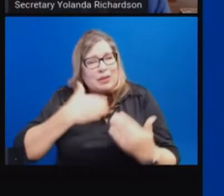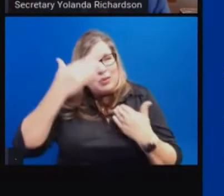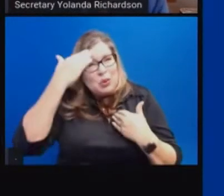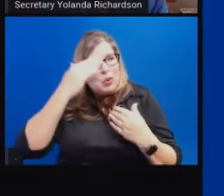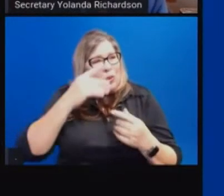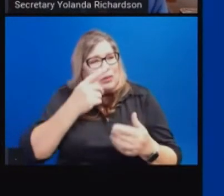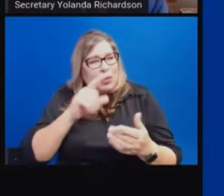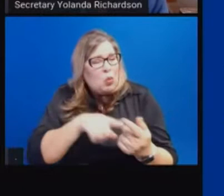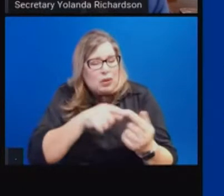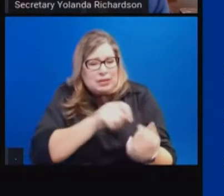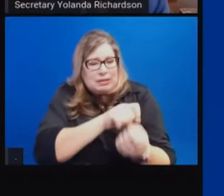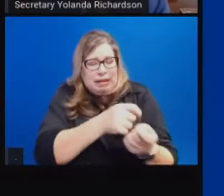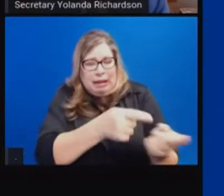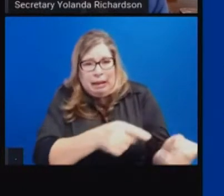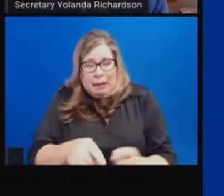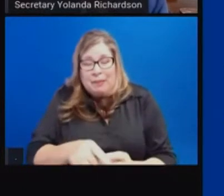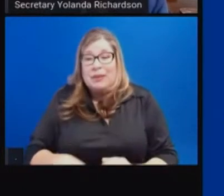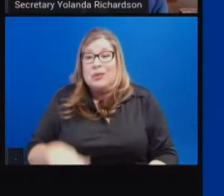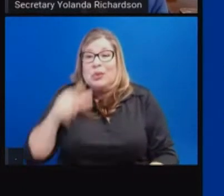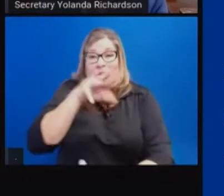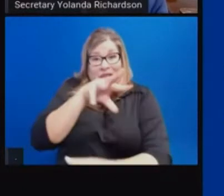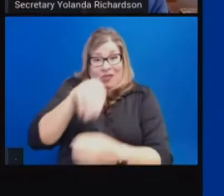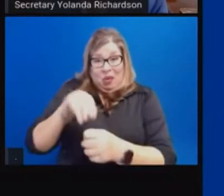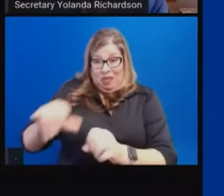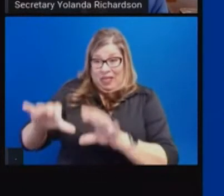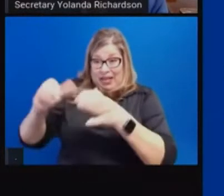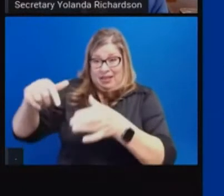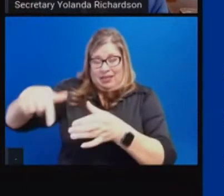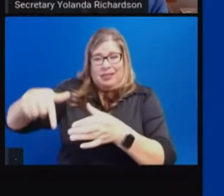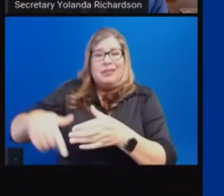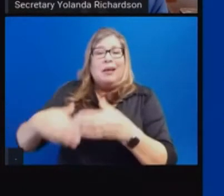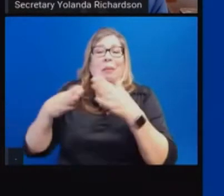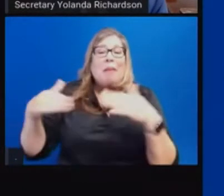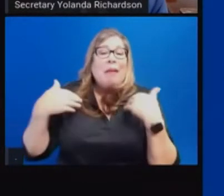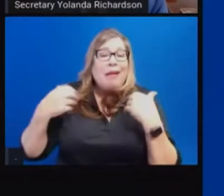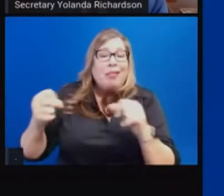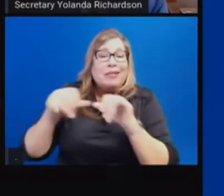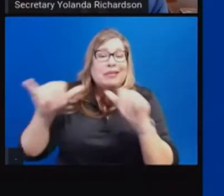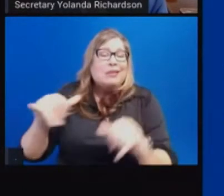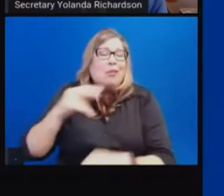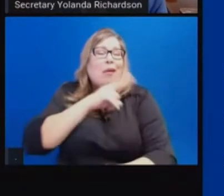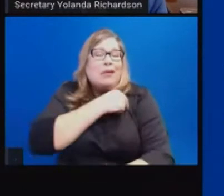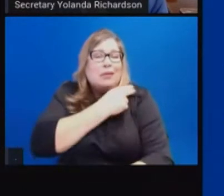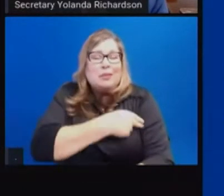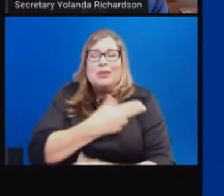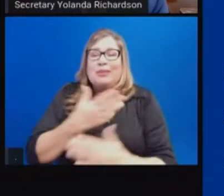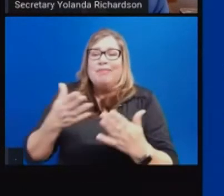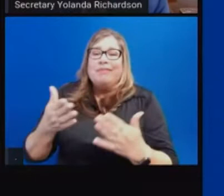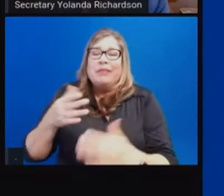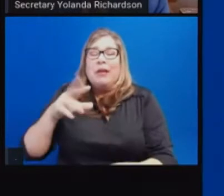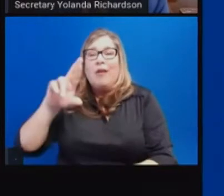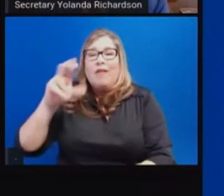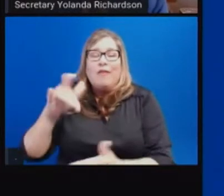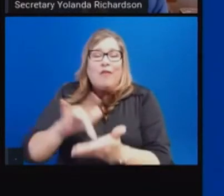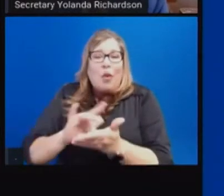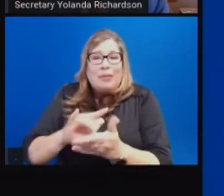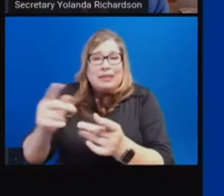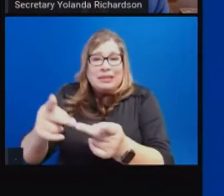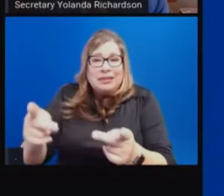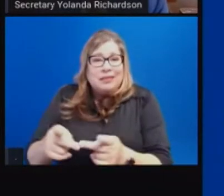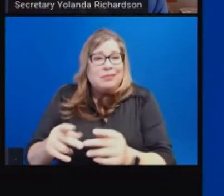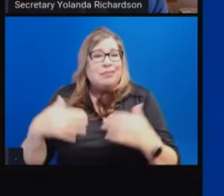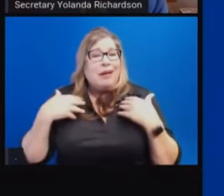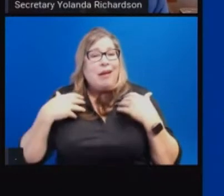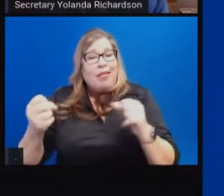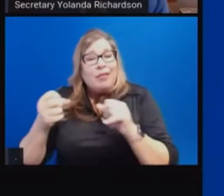network is going to include public health systems, pharmacies, public hospitals, community clinics, pop